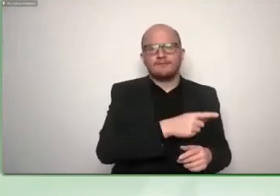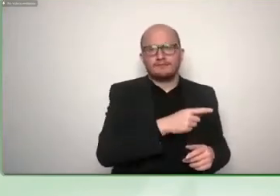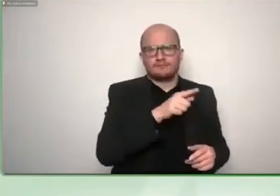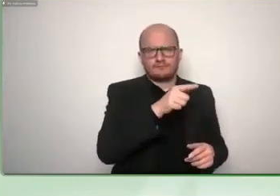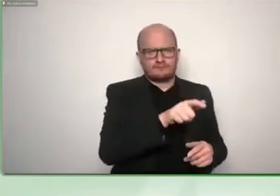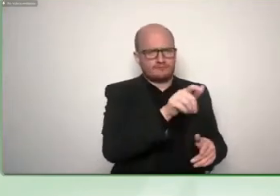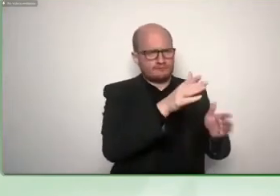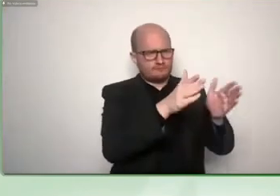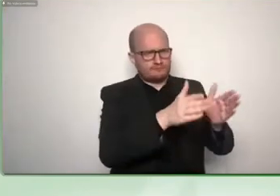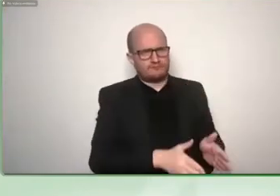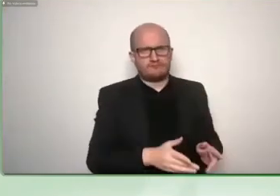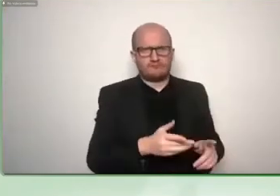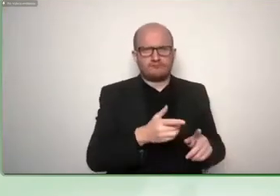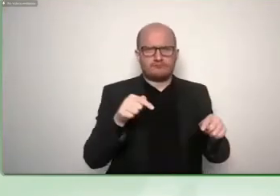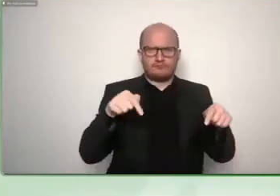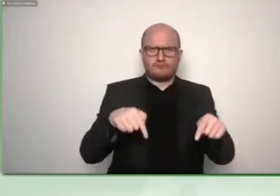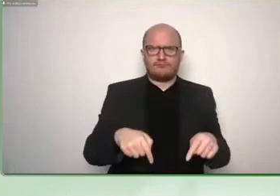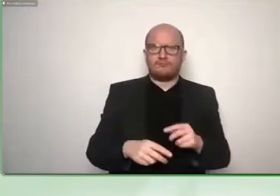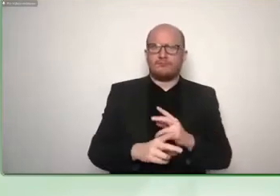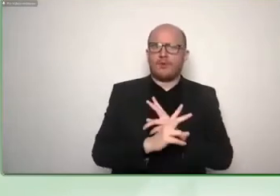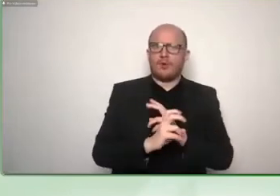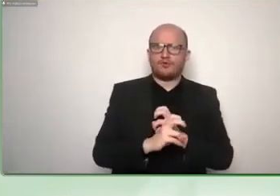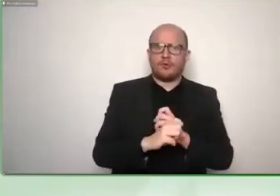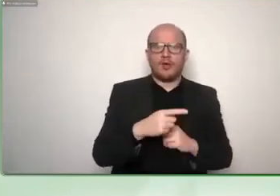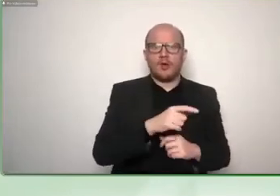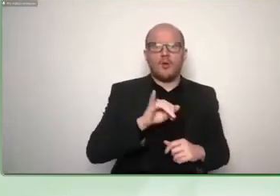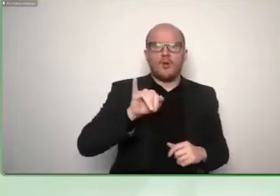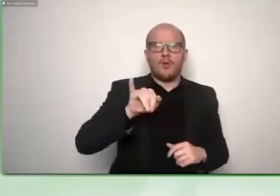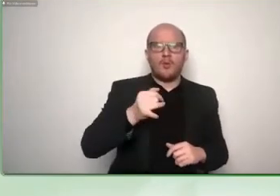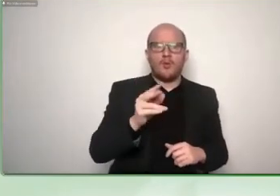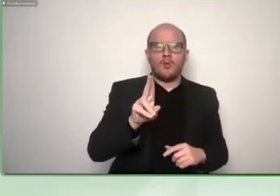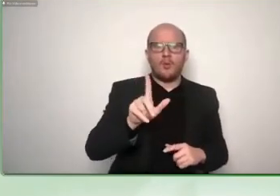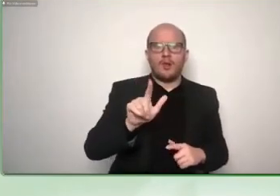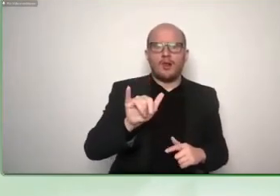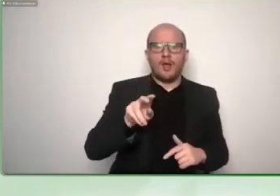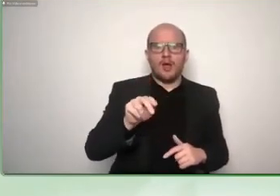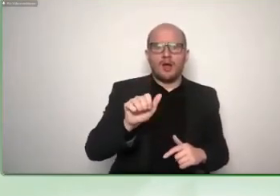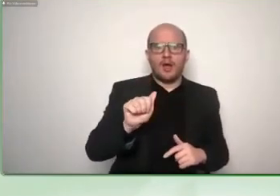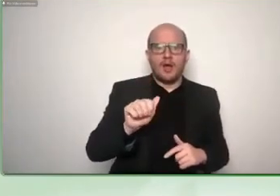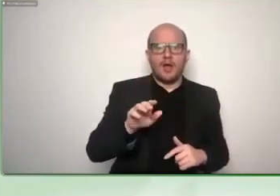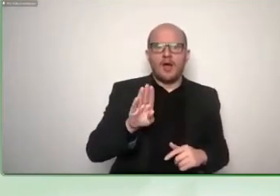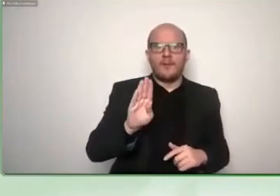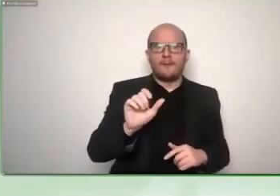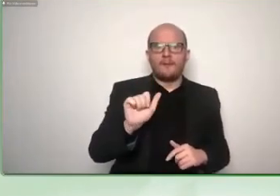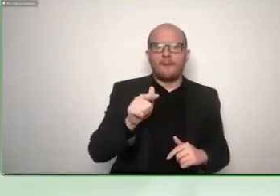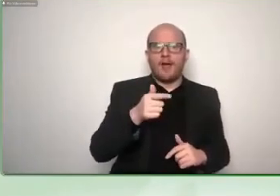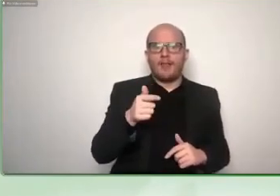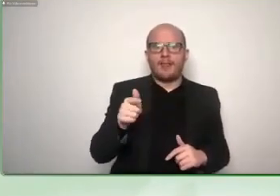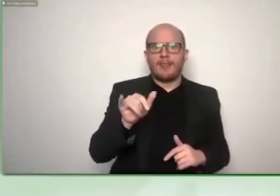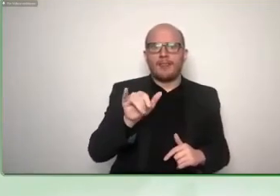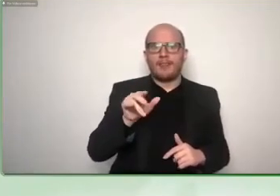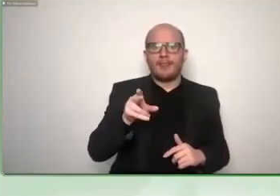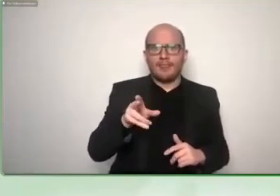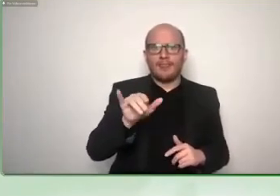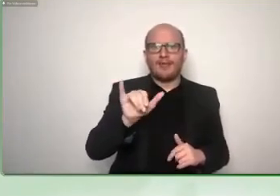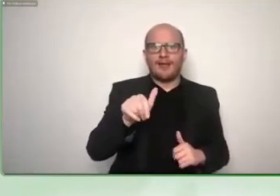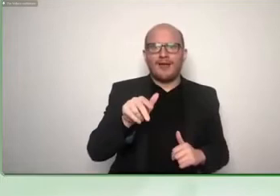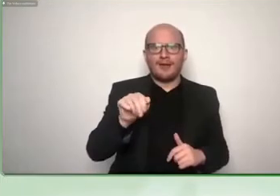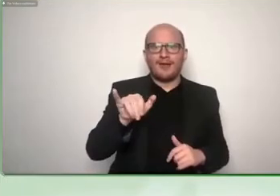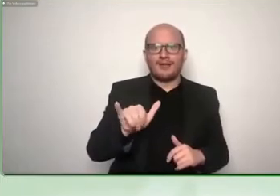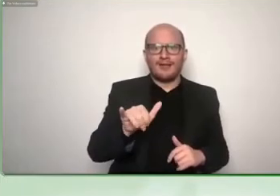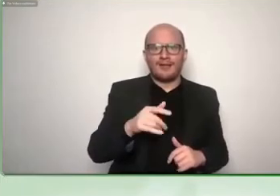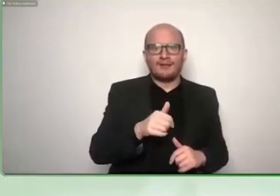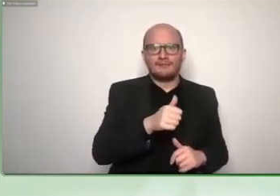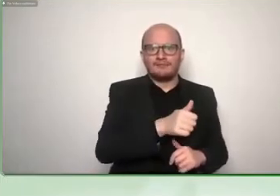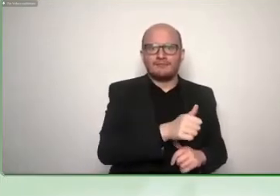lorman so welcome juliana good to have you here with us let's start with a brief introduction of yours who are